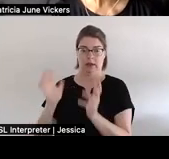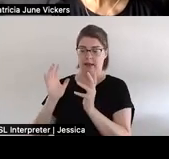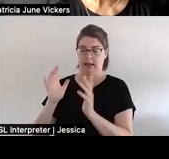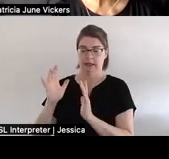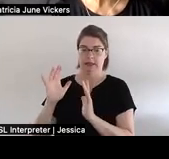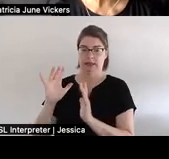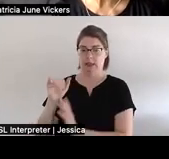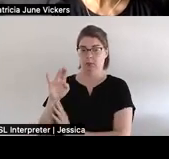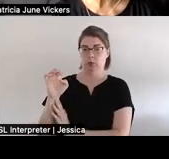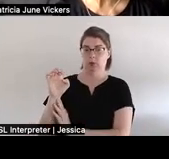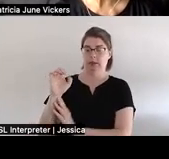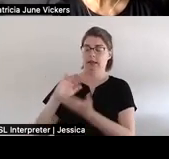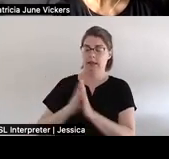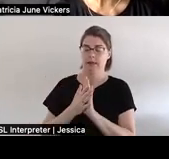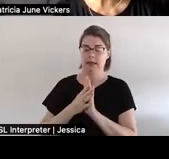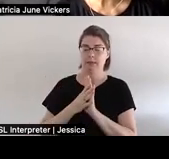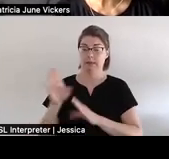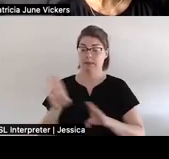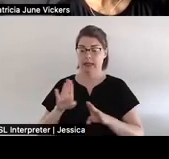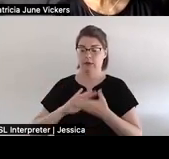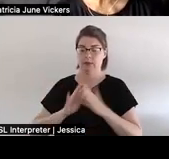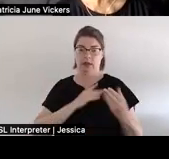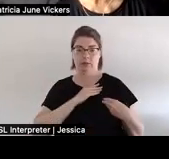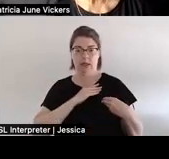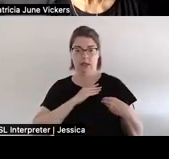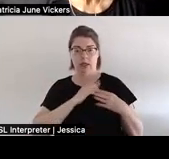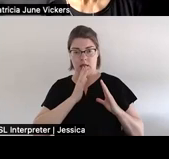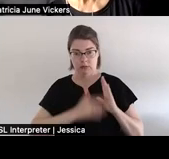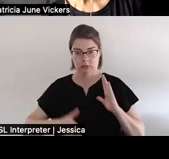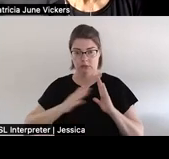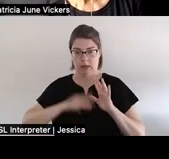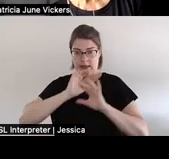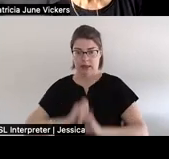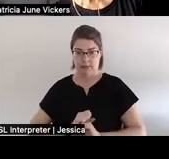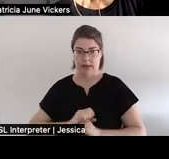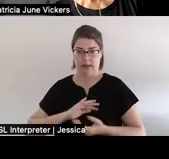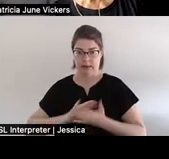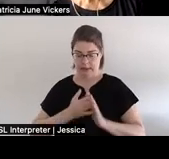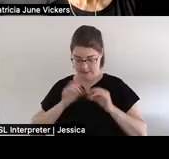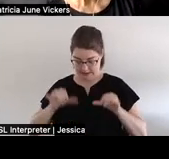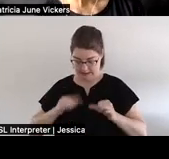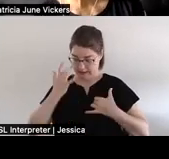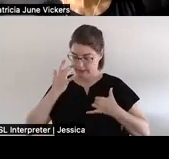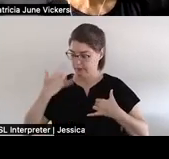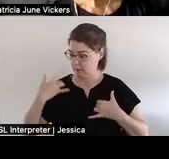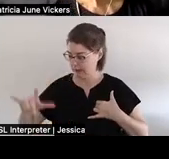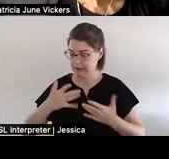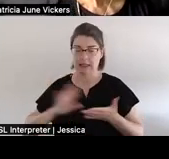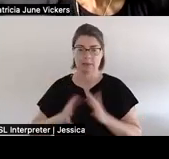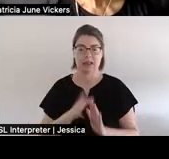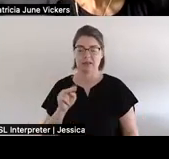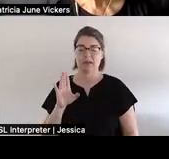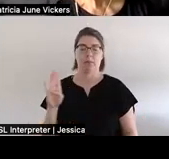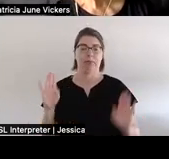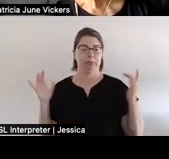habitual behaviors that dampen or numb the sensing system so